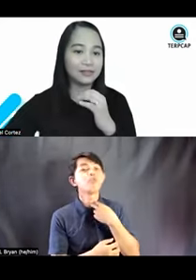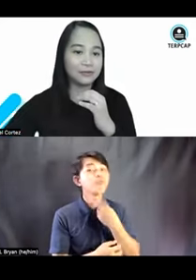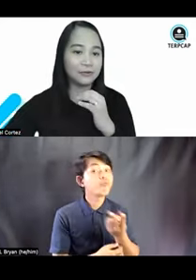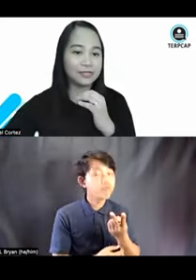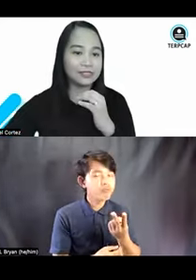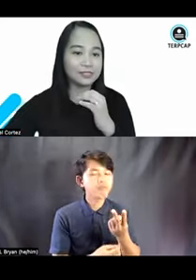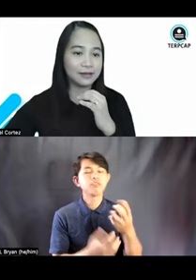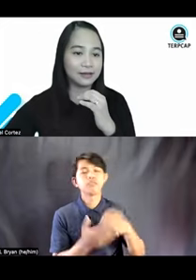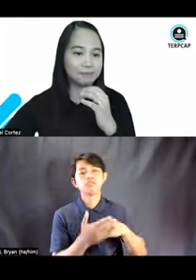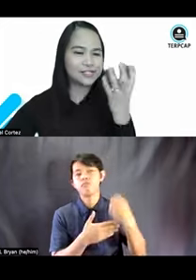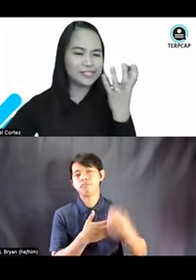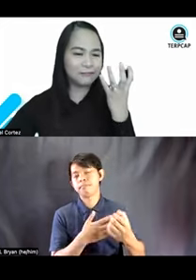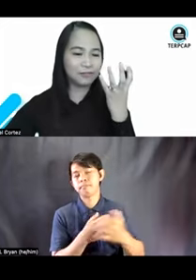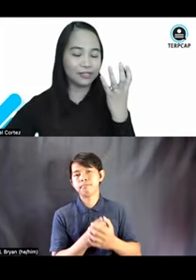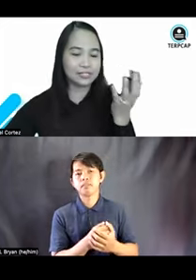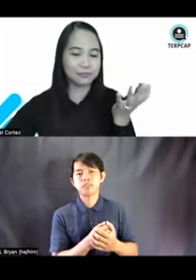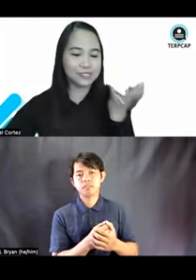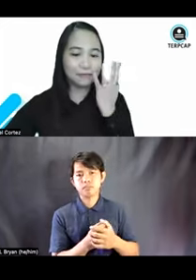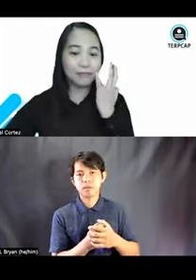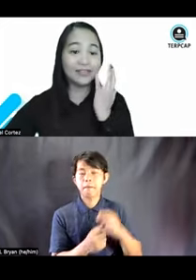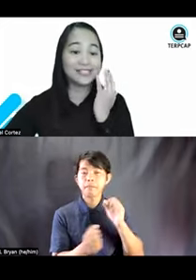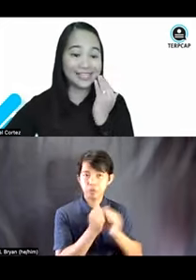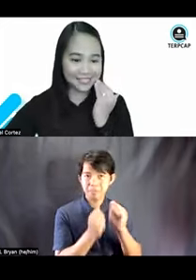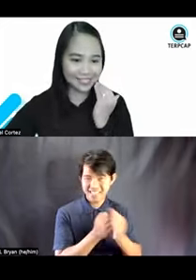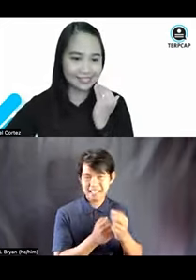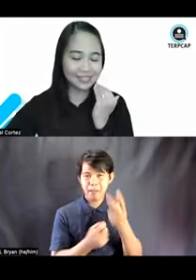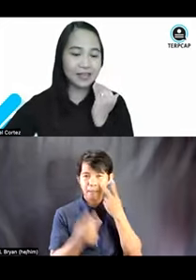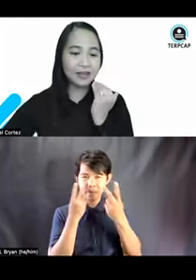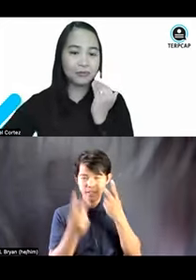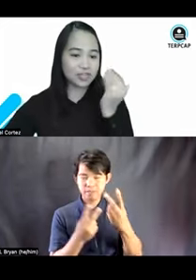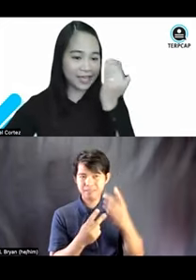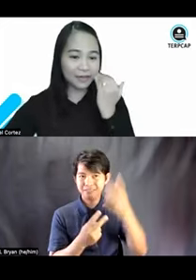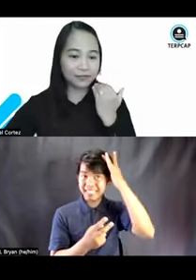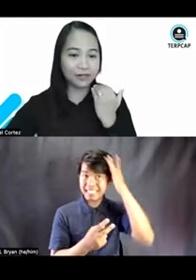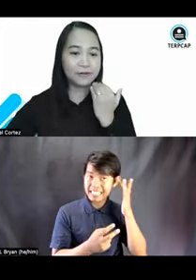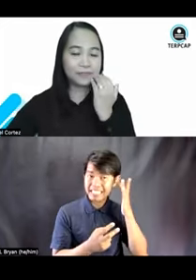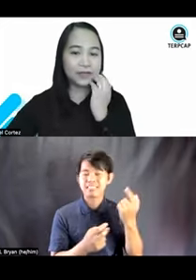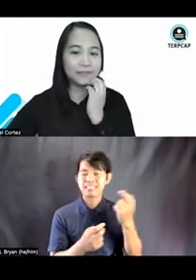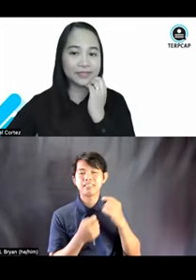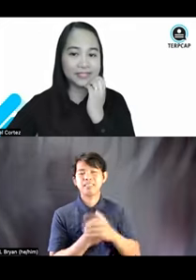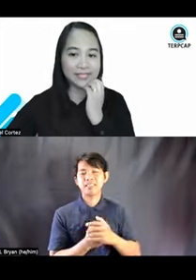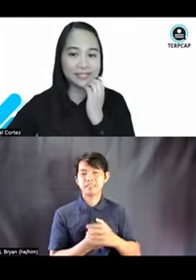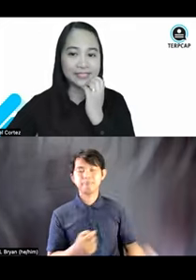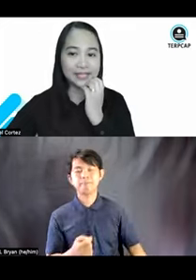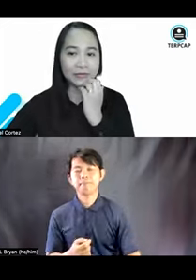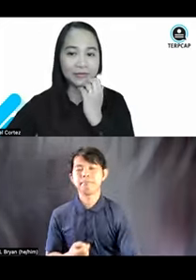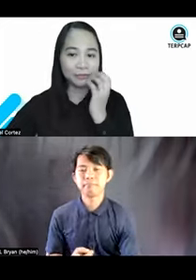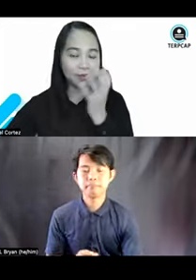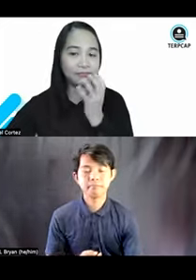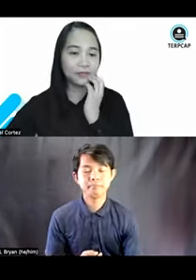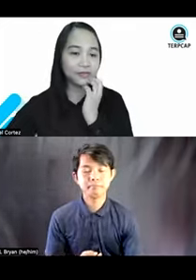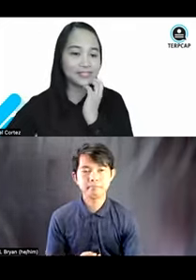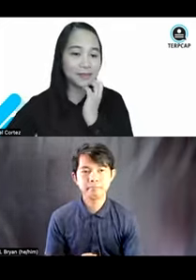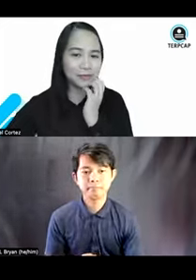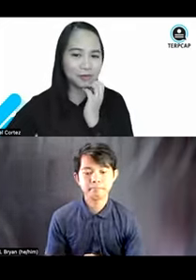that, you know, is perceivable. It's perceived by the senses, whichever sense. Now, the